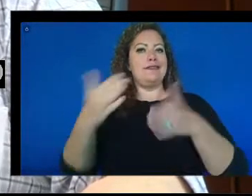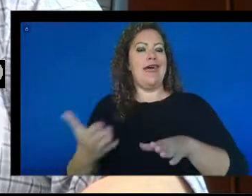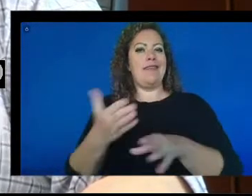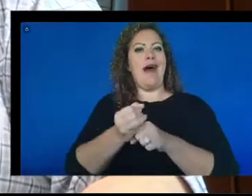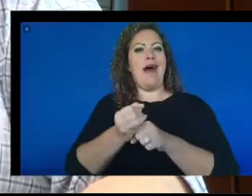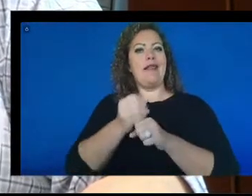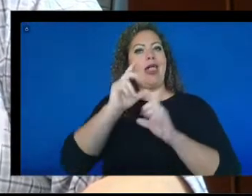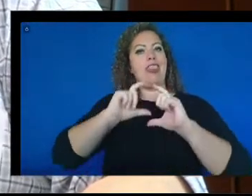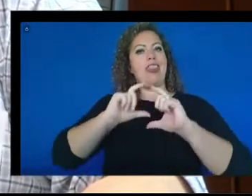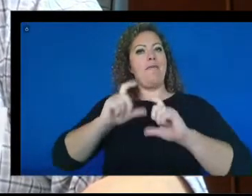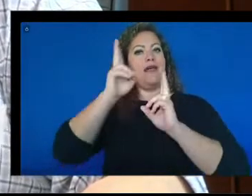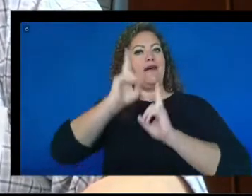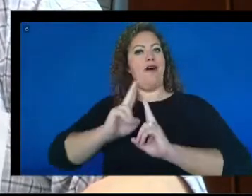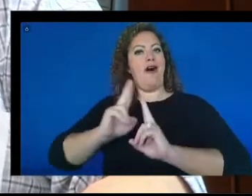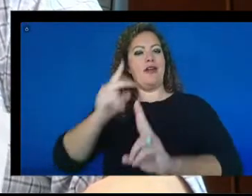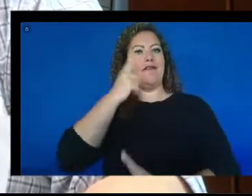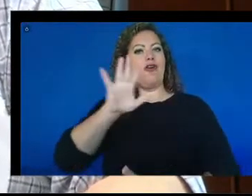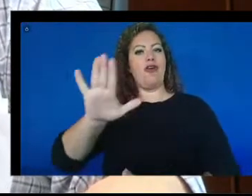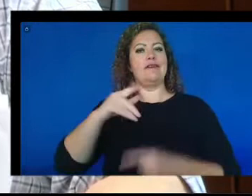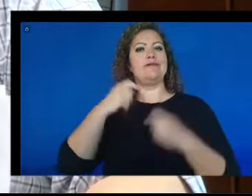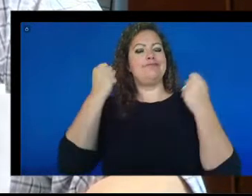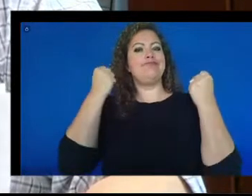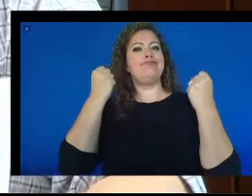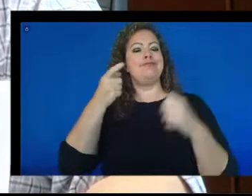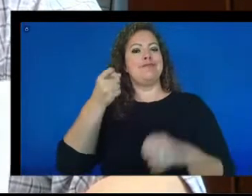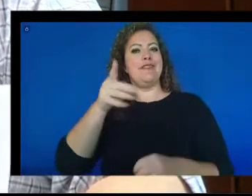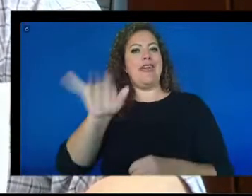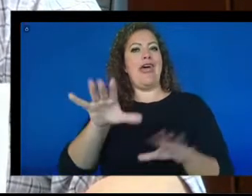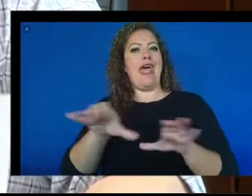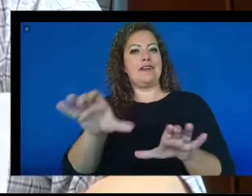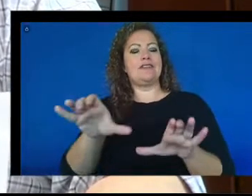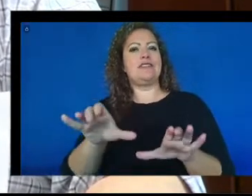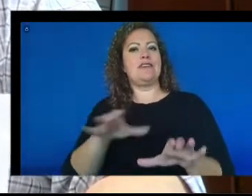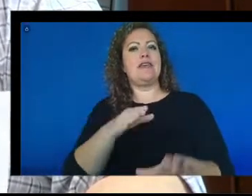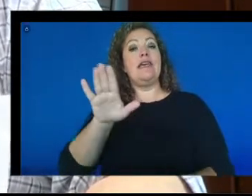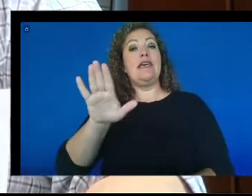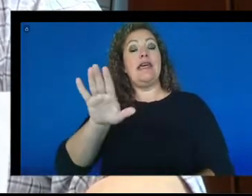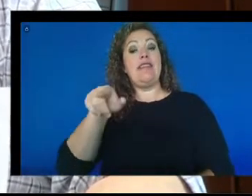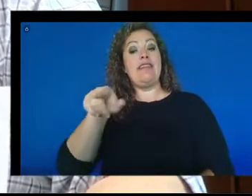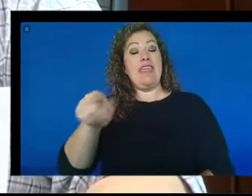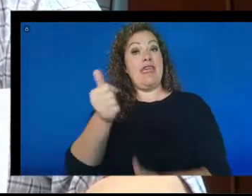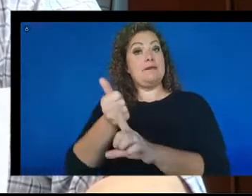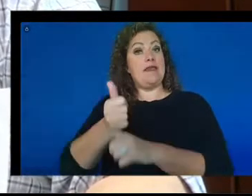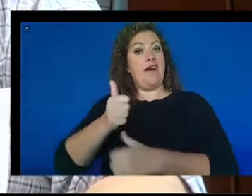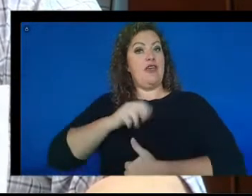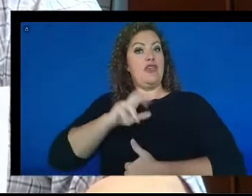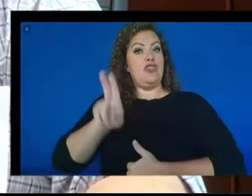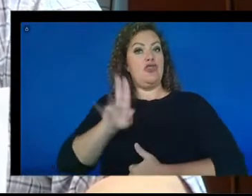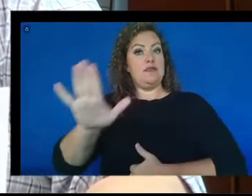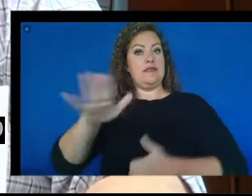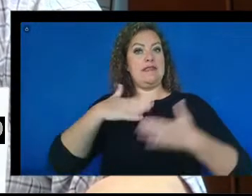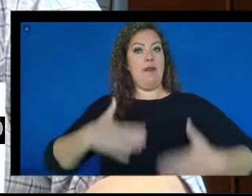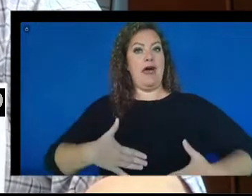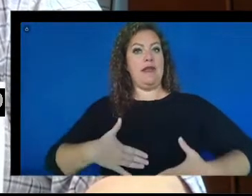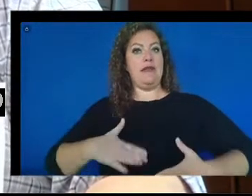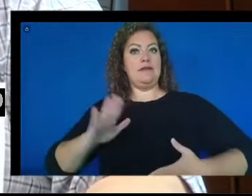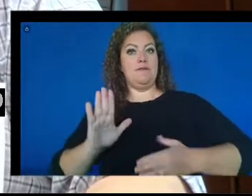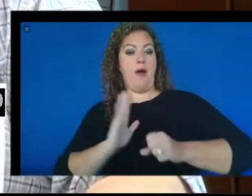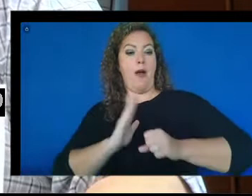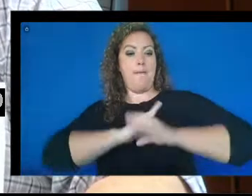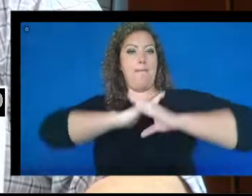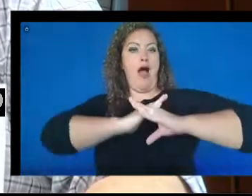during the Vietnam War. Ralph Johnson used his body to shield two fellow Marines from a grenade,